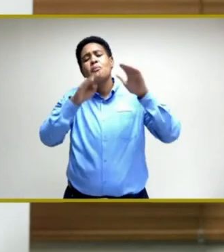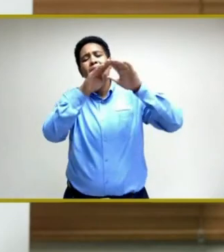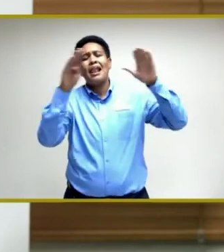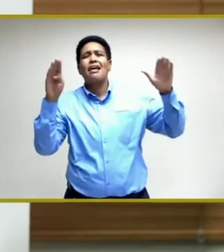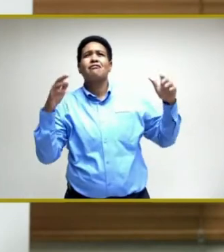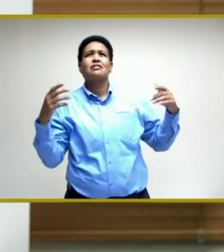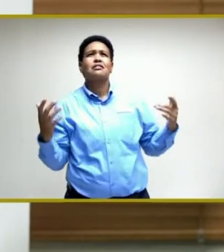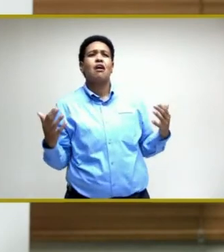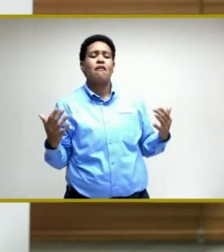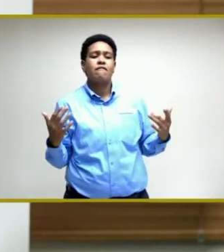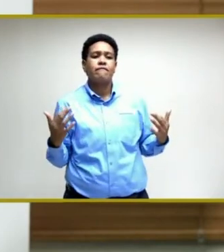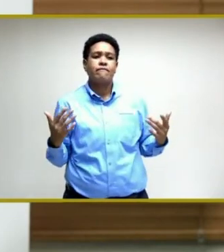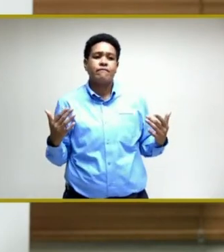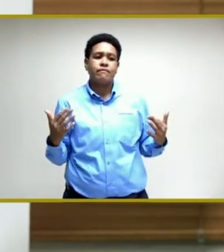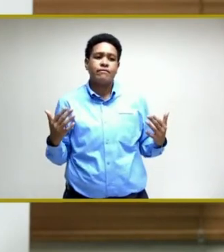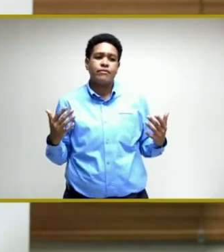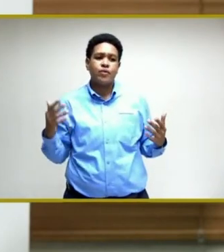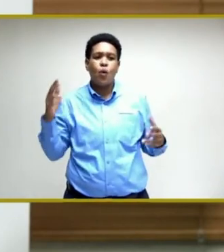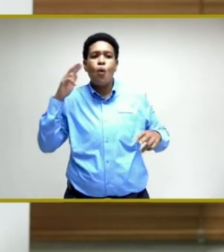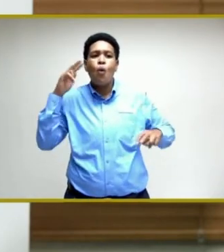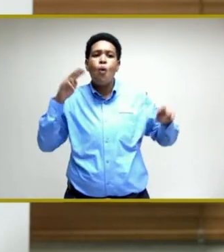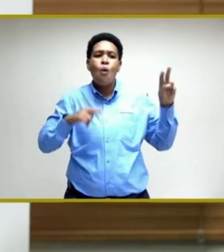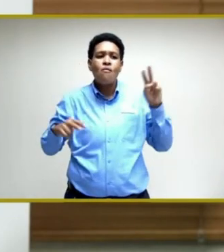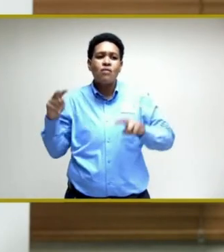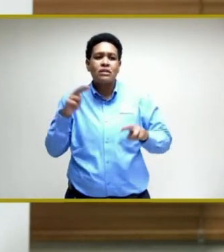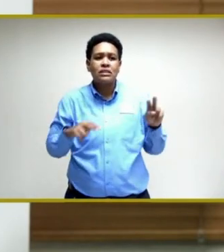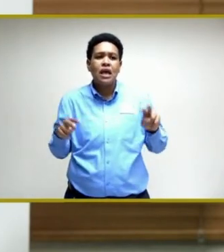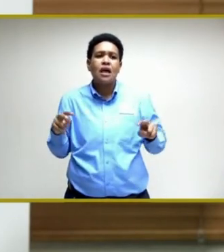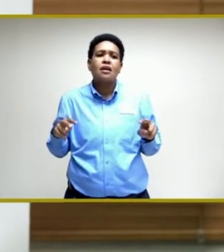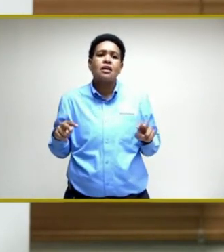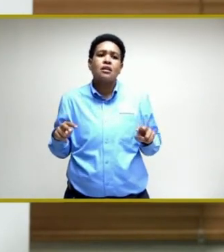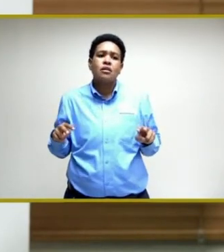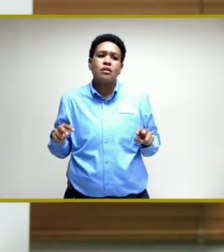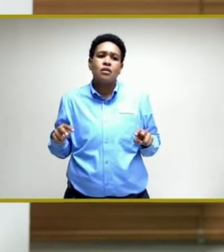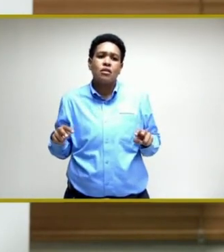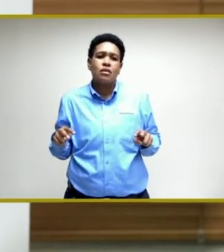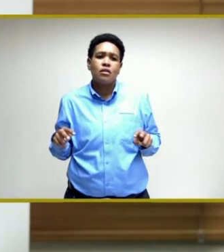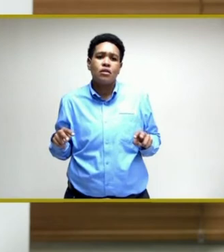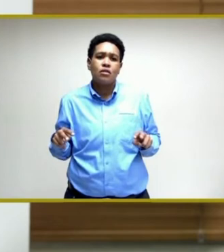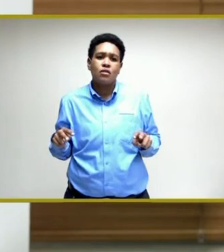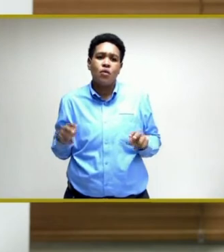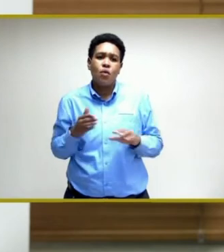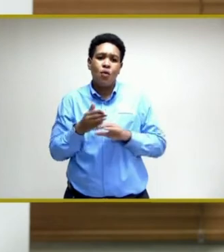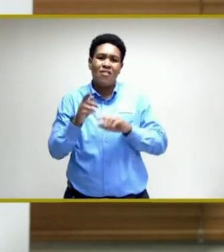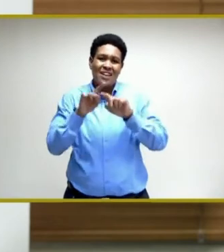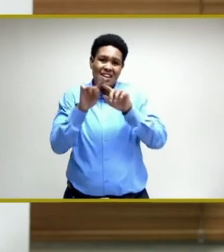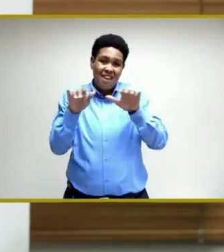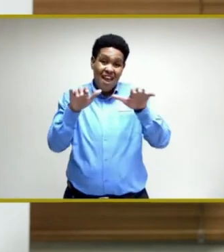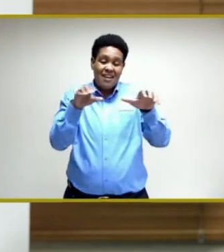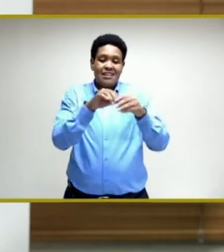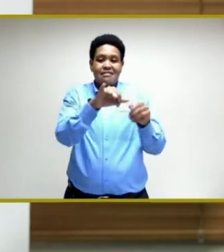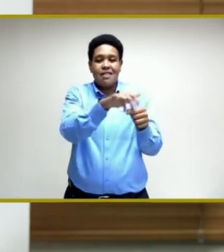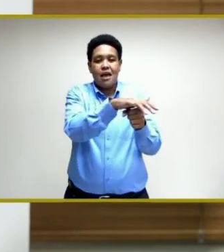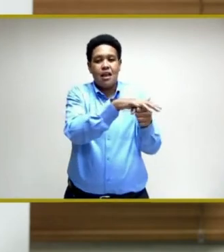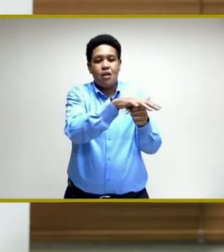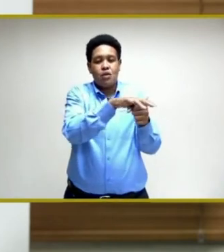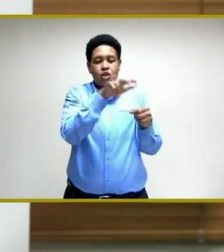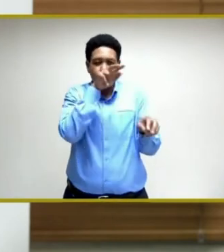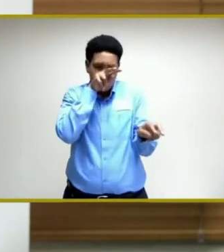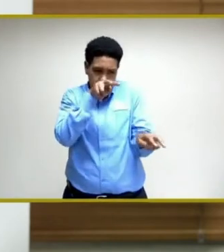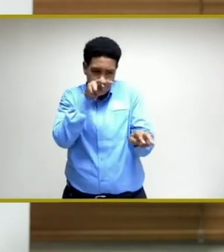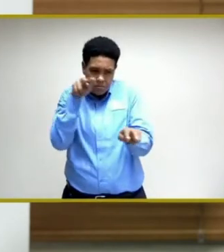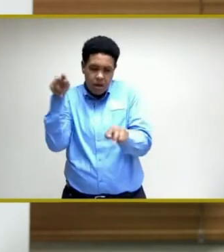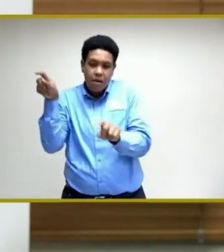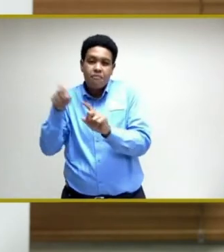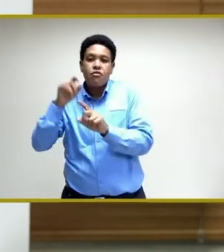oversight over activities within that geographic space. So